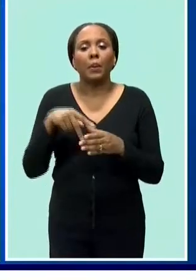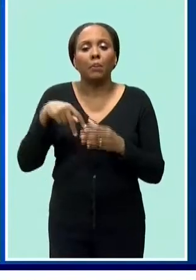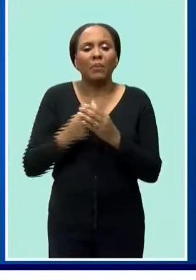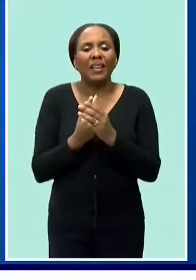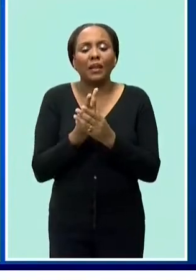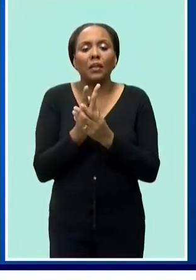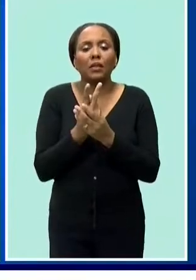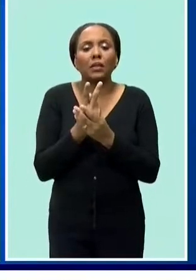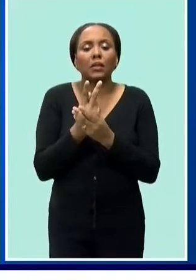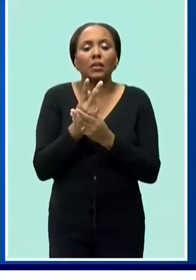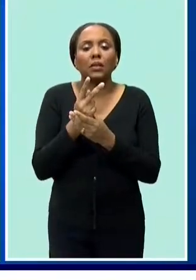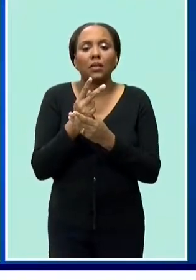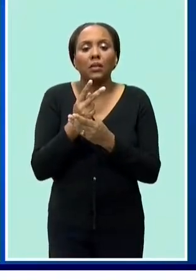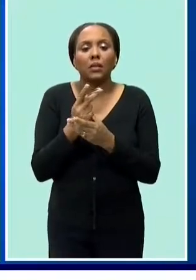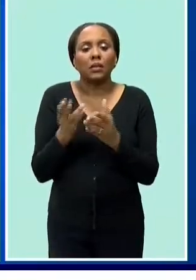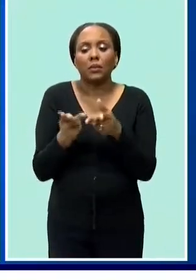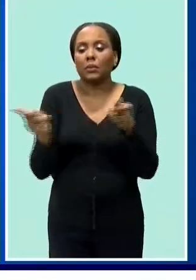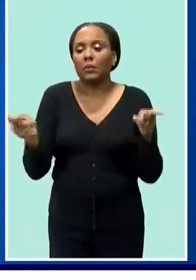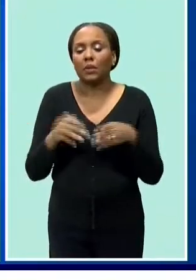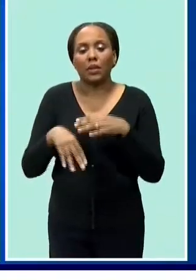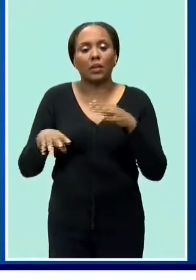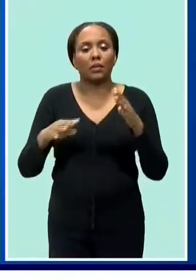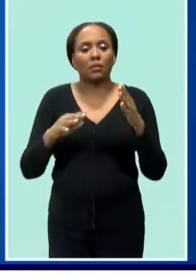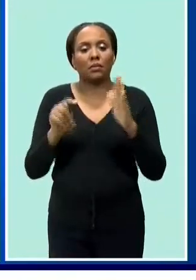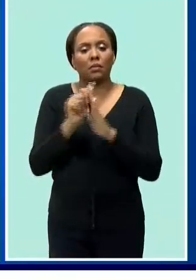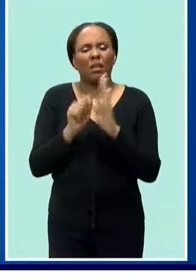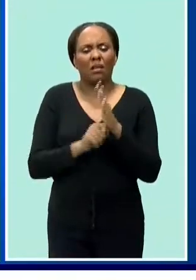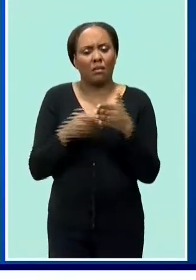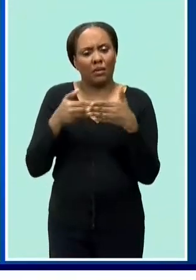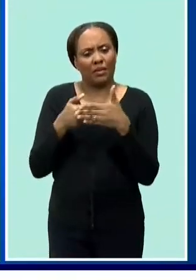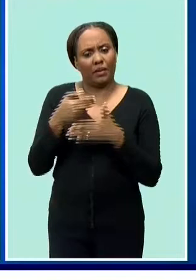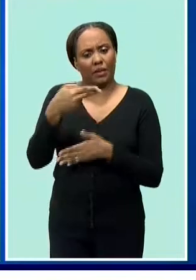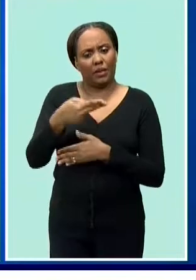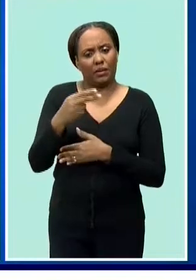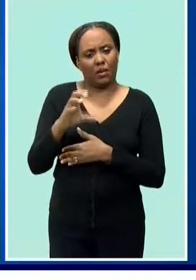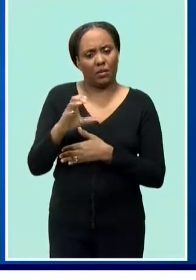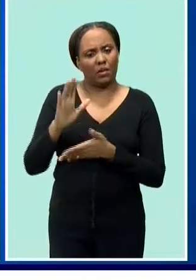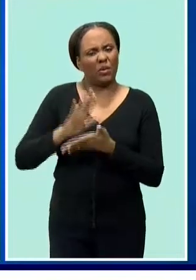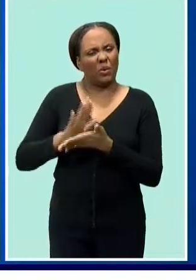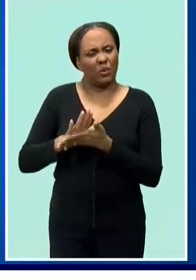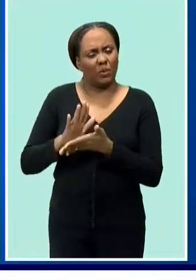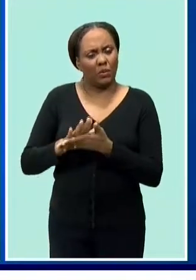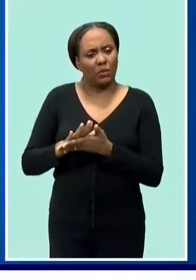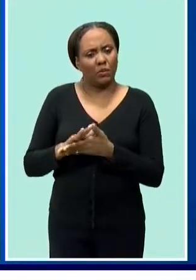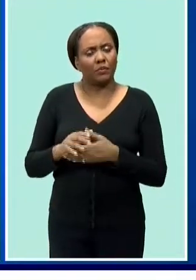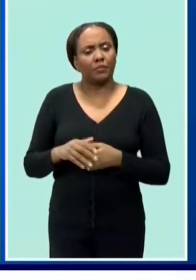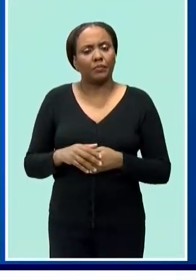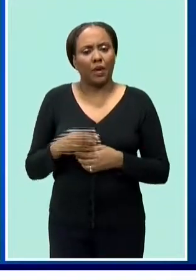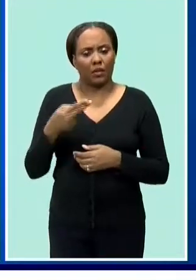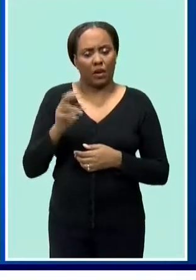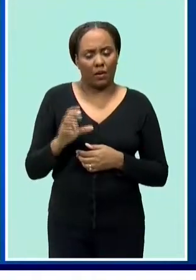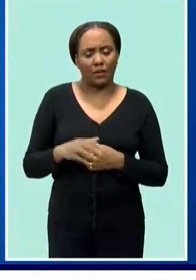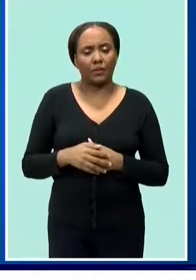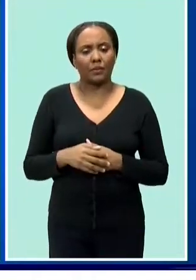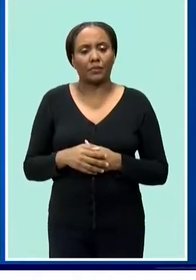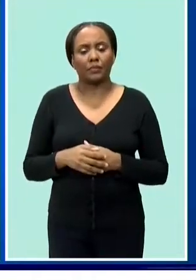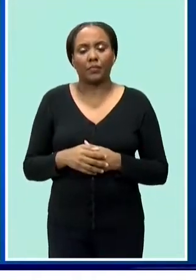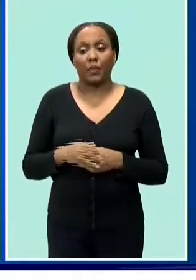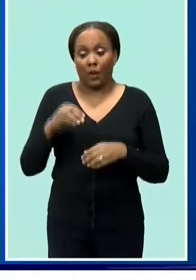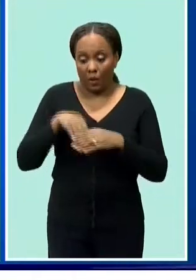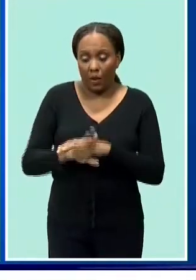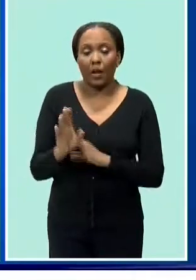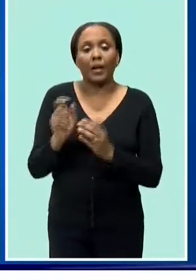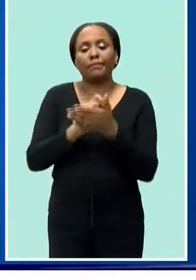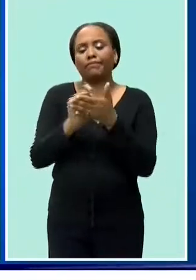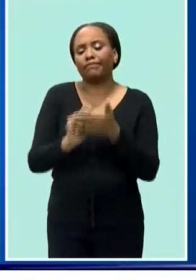is um in bridgetown near harrison college and you can go in there and you fill out a form